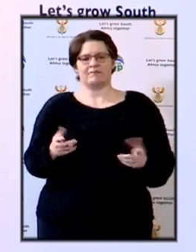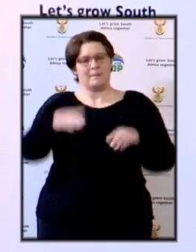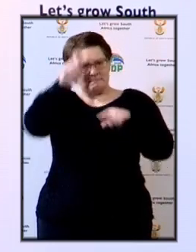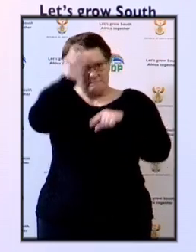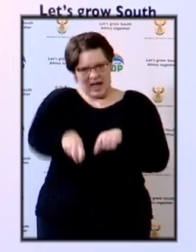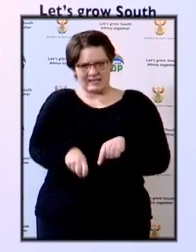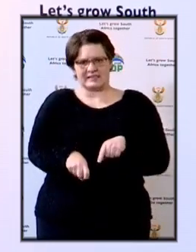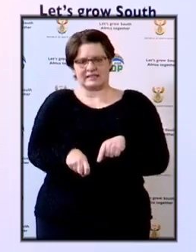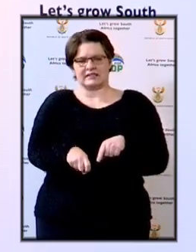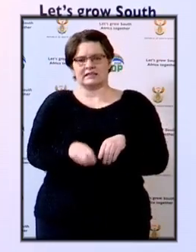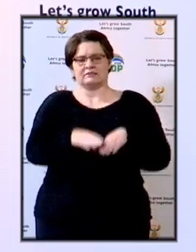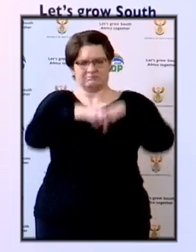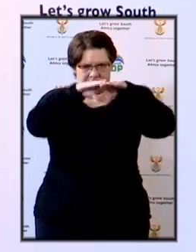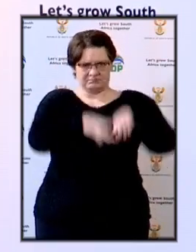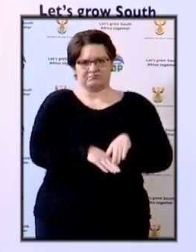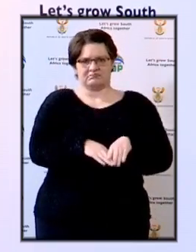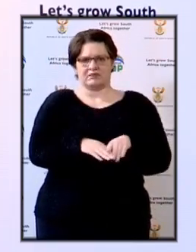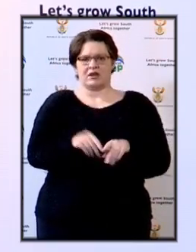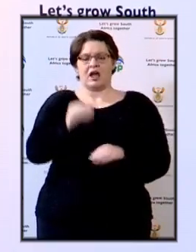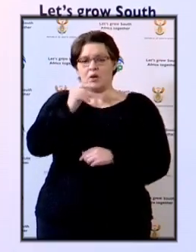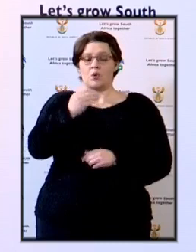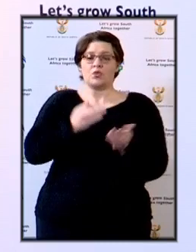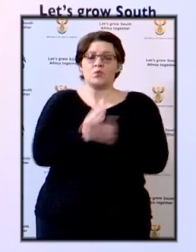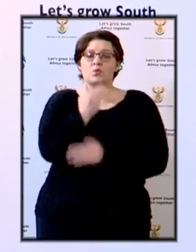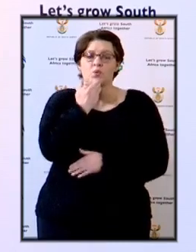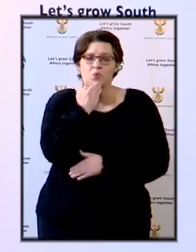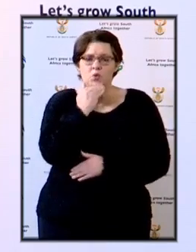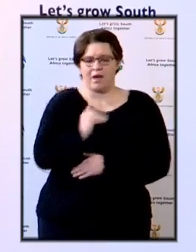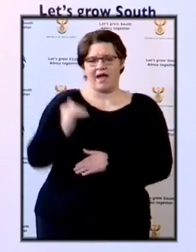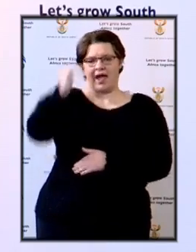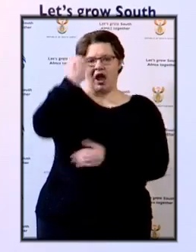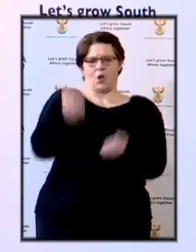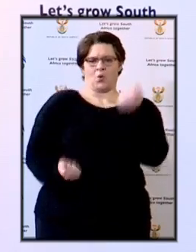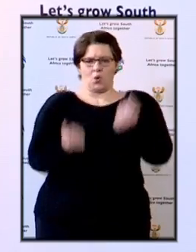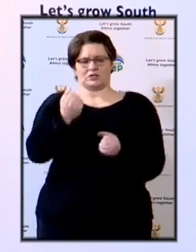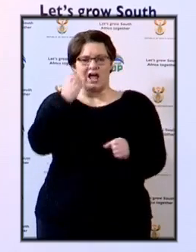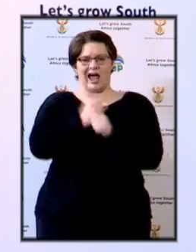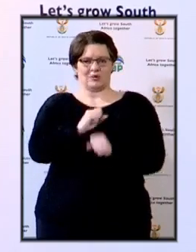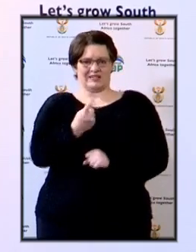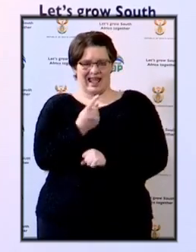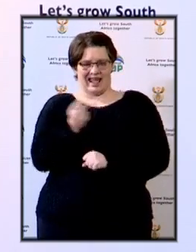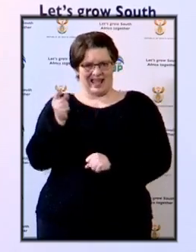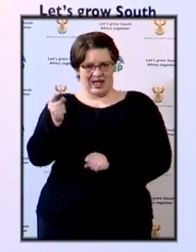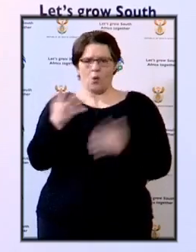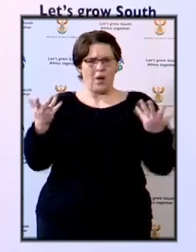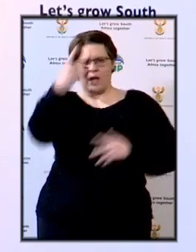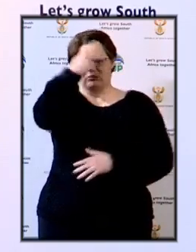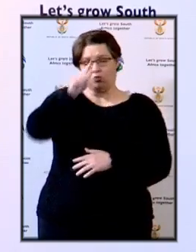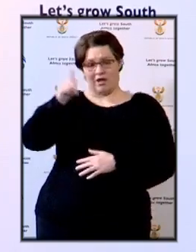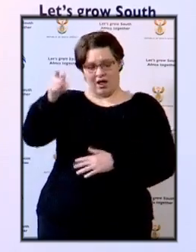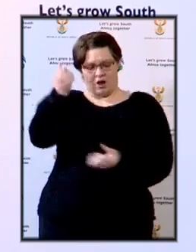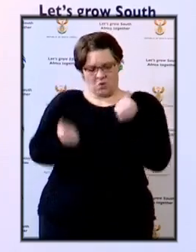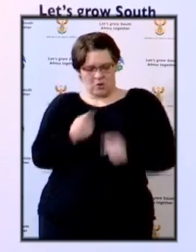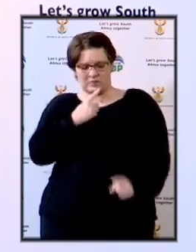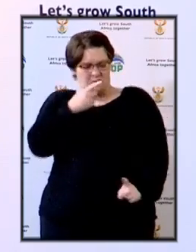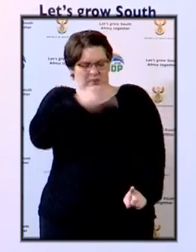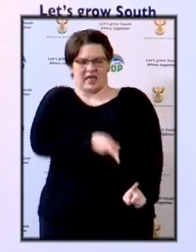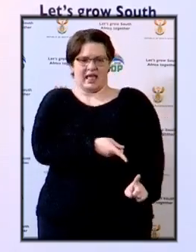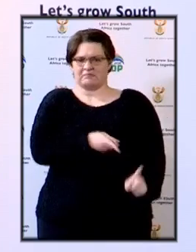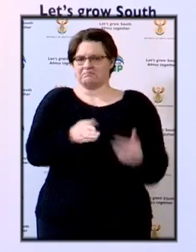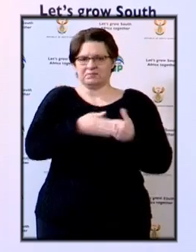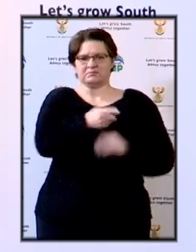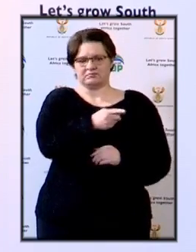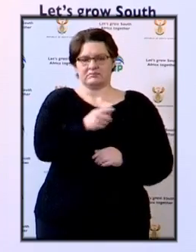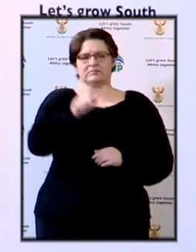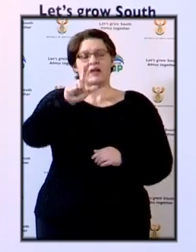under compulsory winding up by the High Court of South Africa, the Gowden Division, which is in Pretoria. A